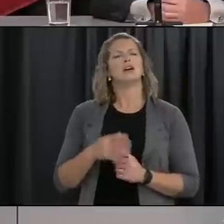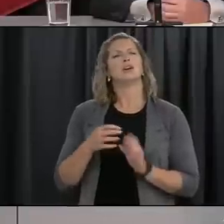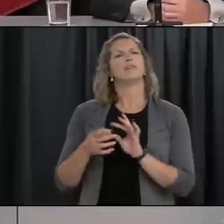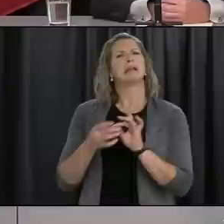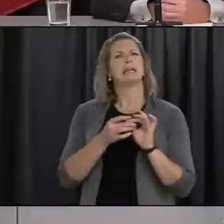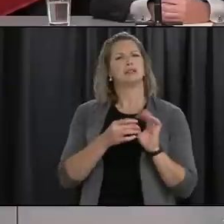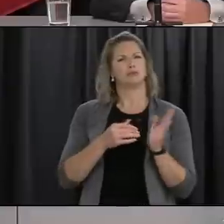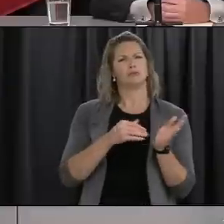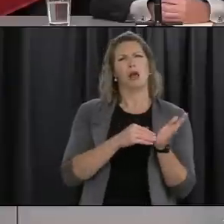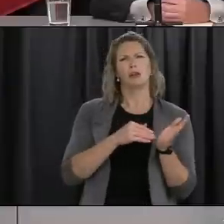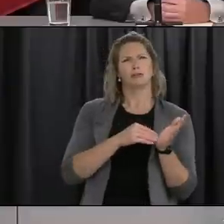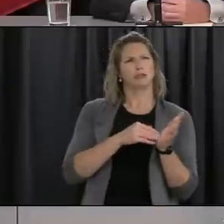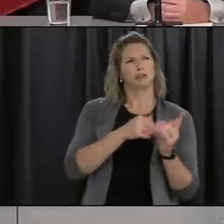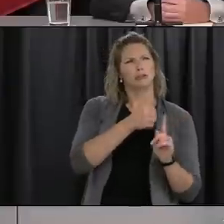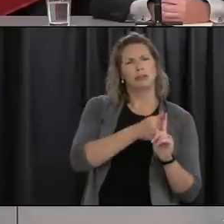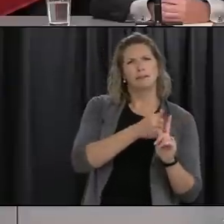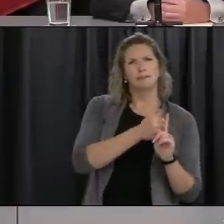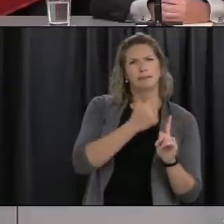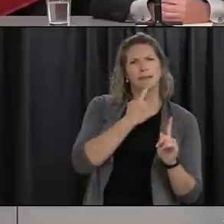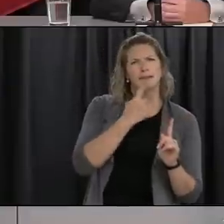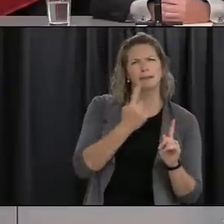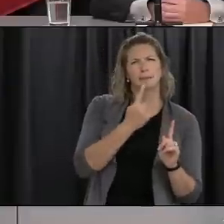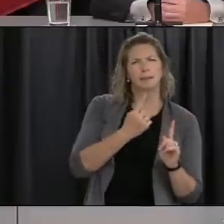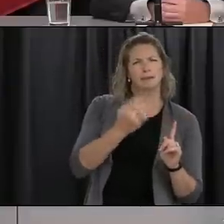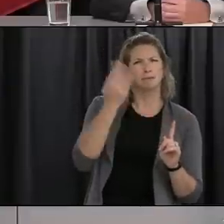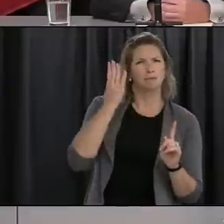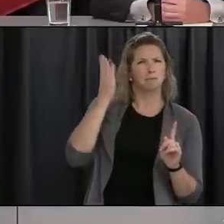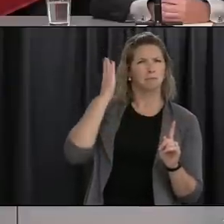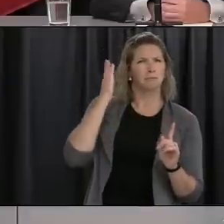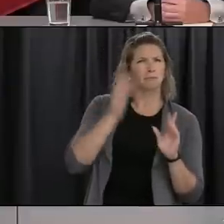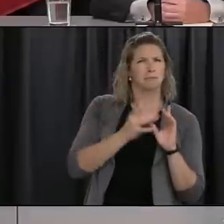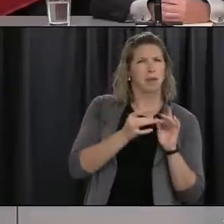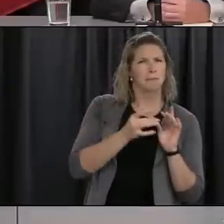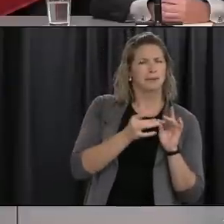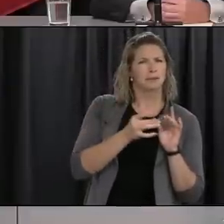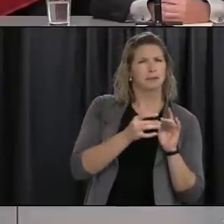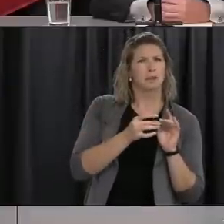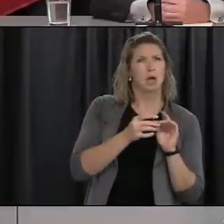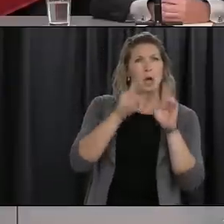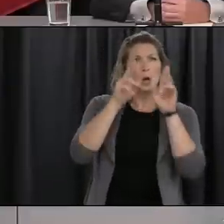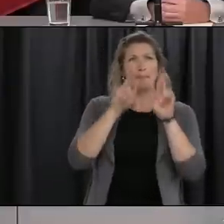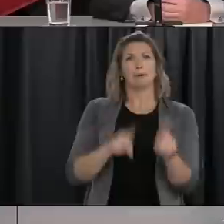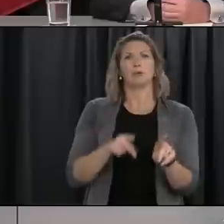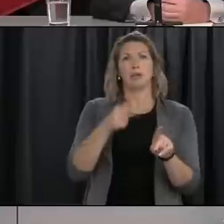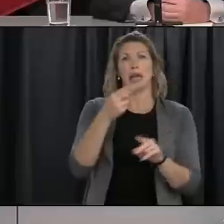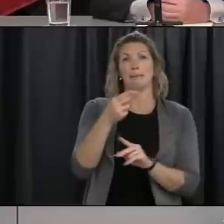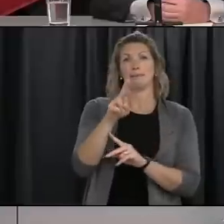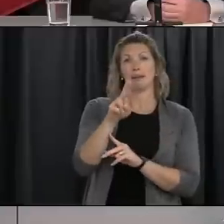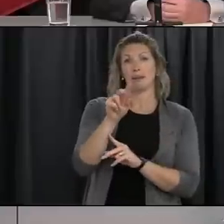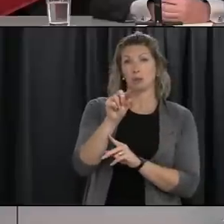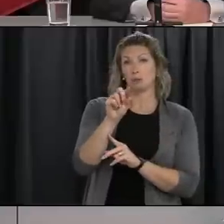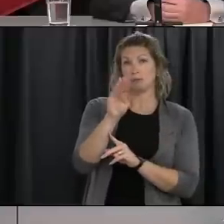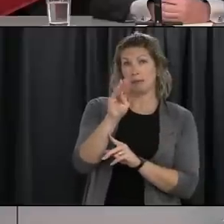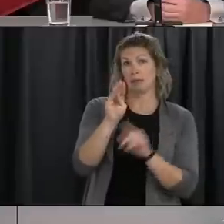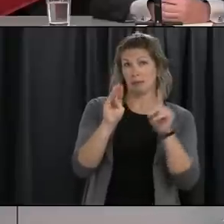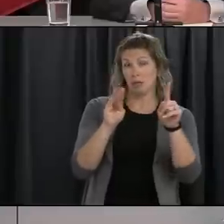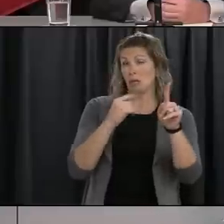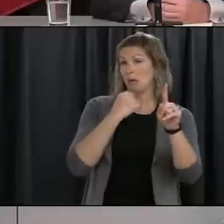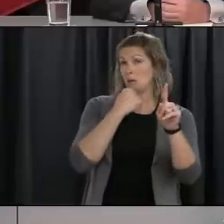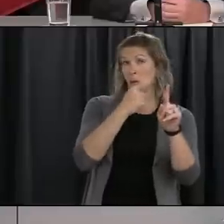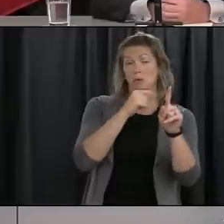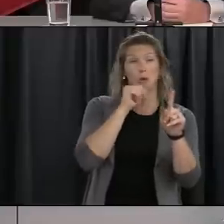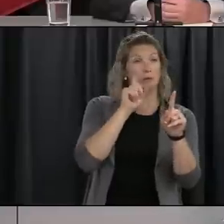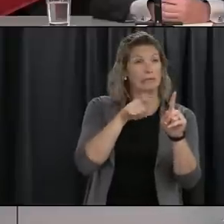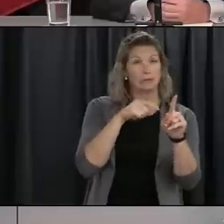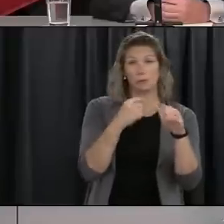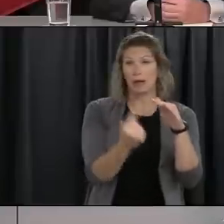making earlier but there's a person in um happy valley who was told not to isolate and then was told to isolate and